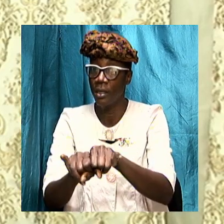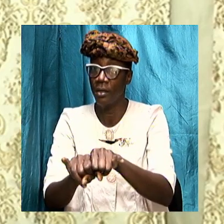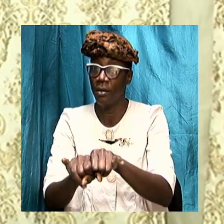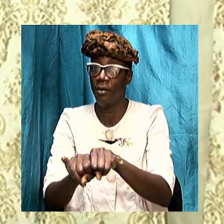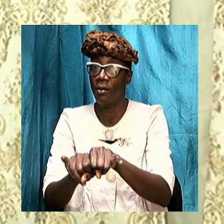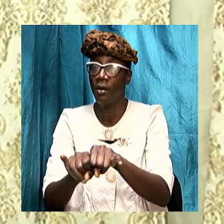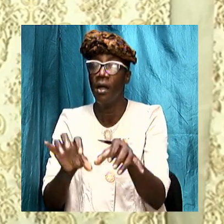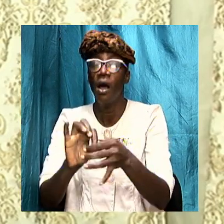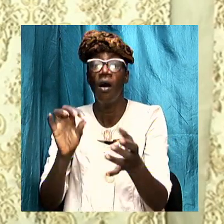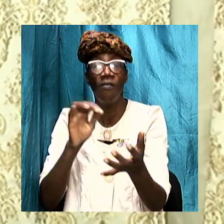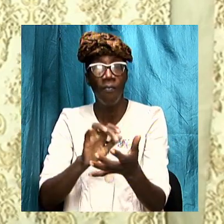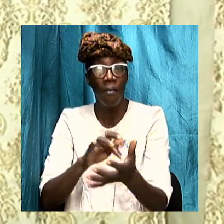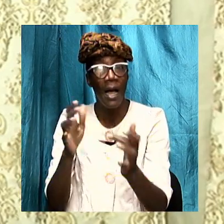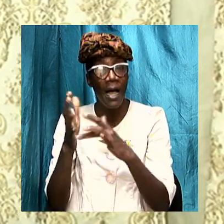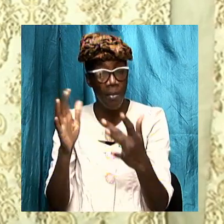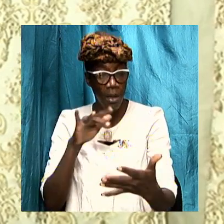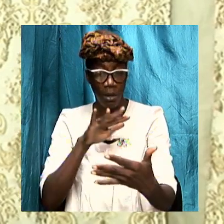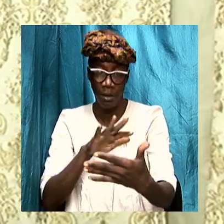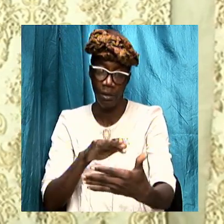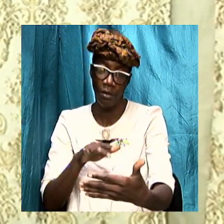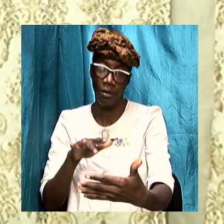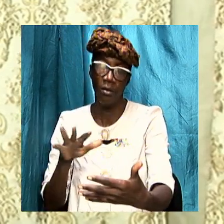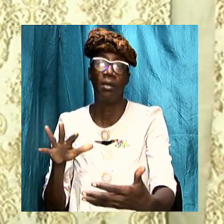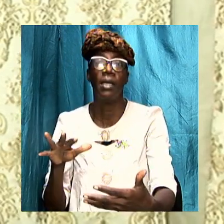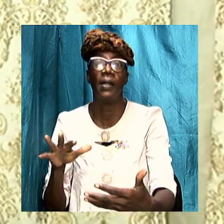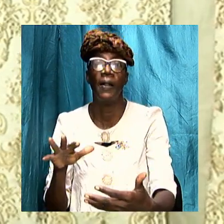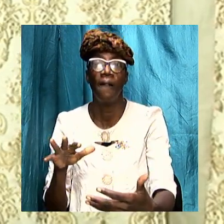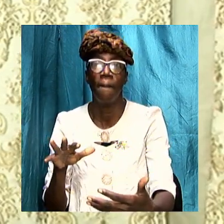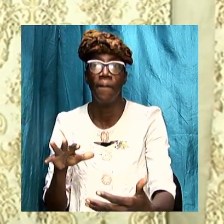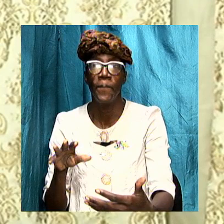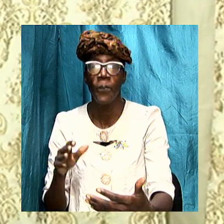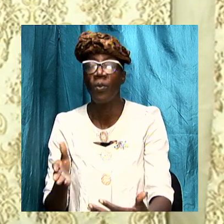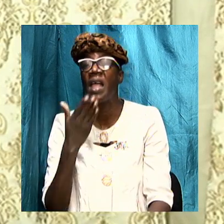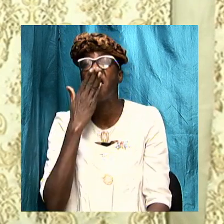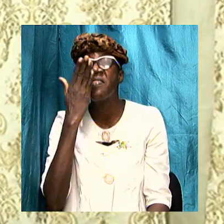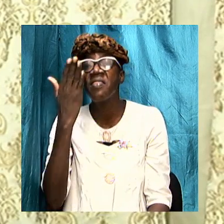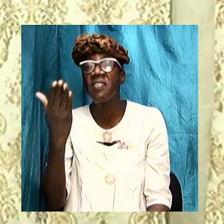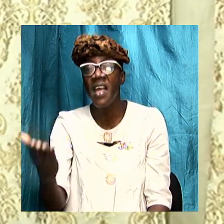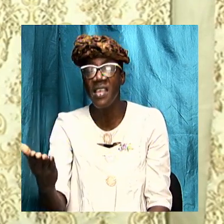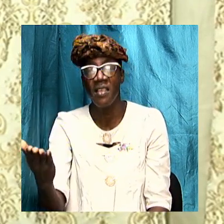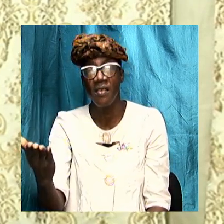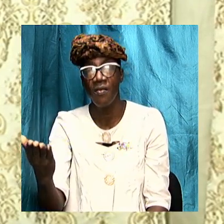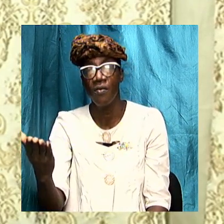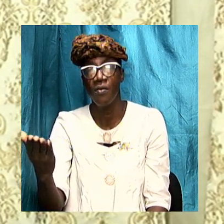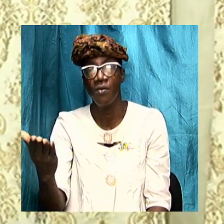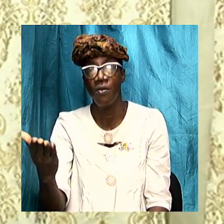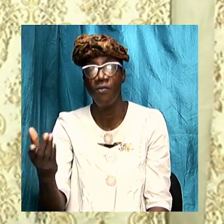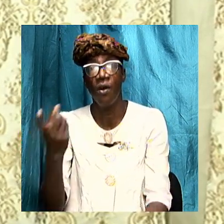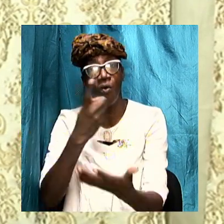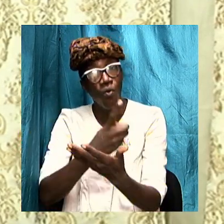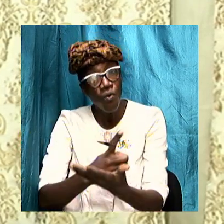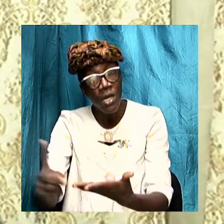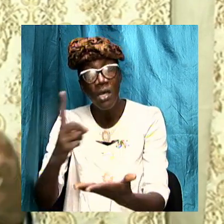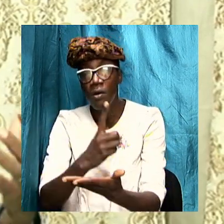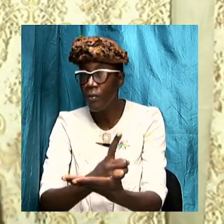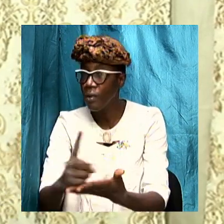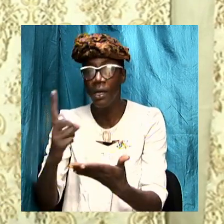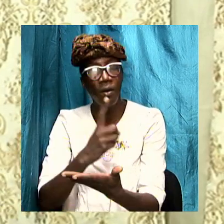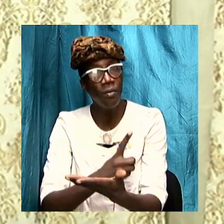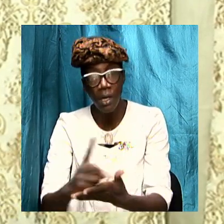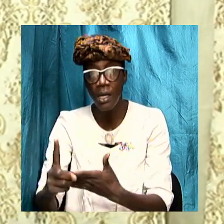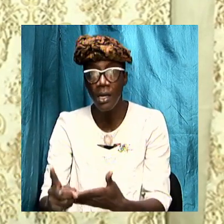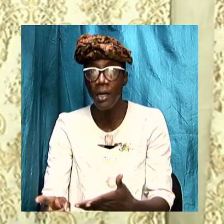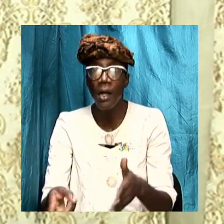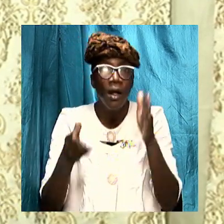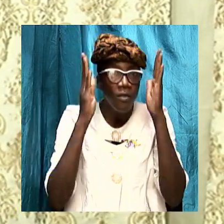of Bible study and we therefore thank you for week after week after week tuning